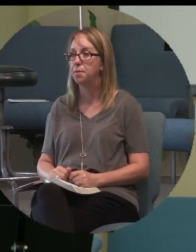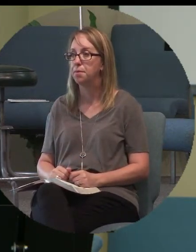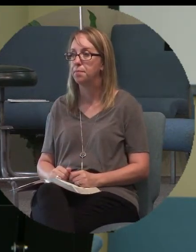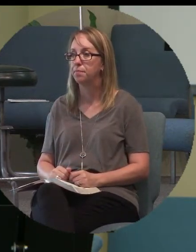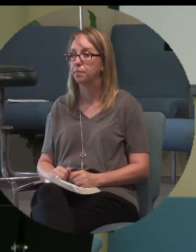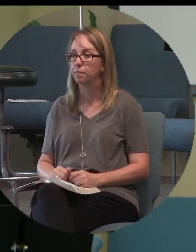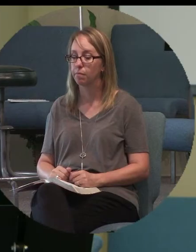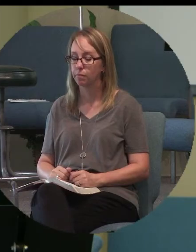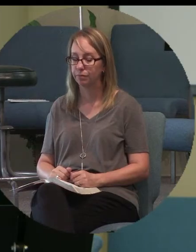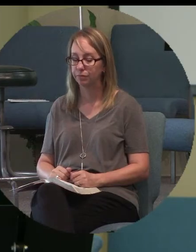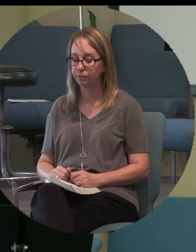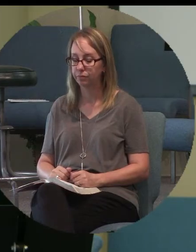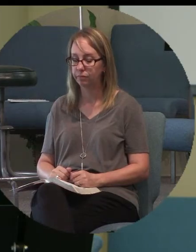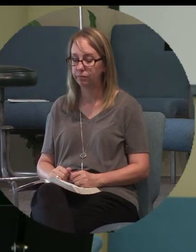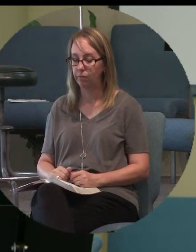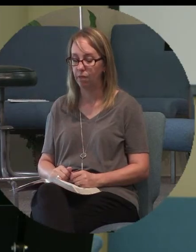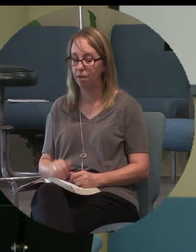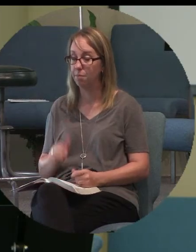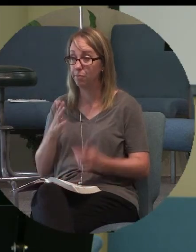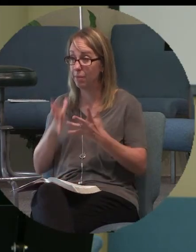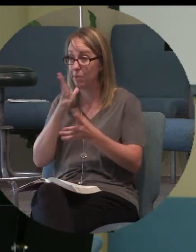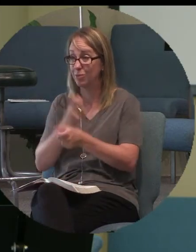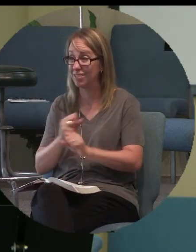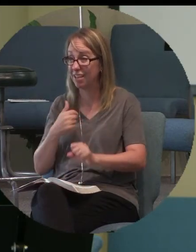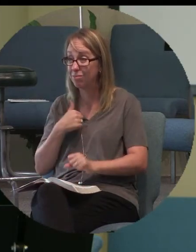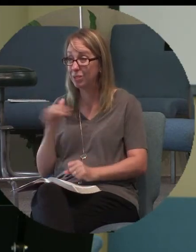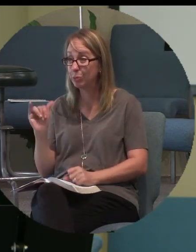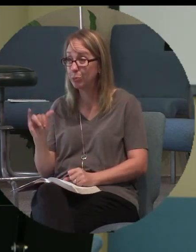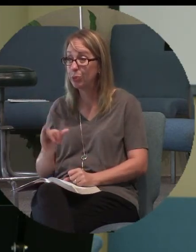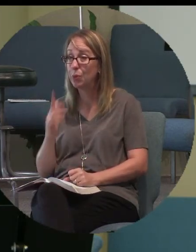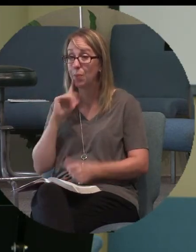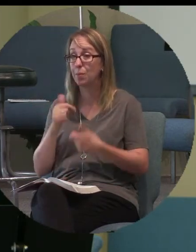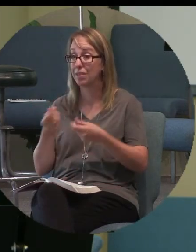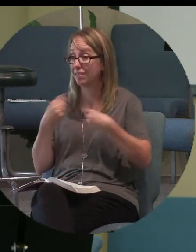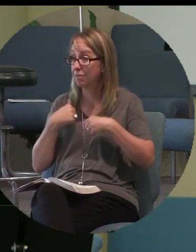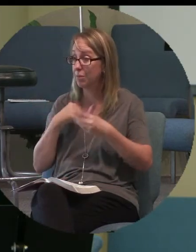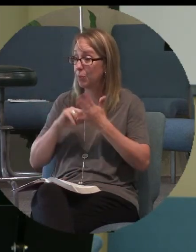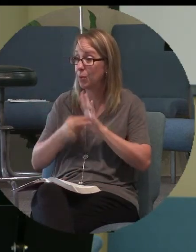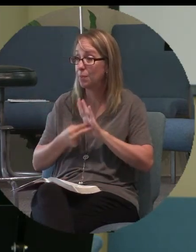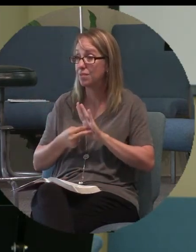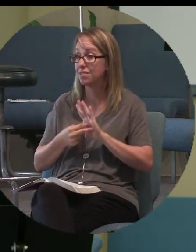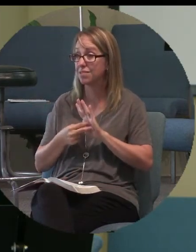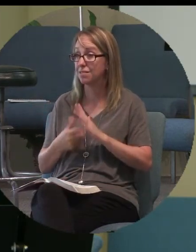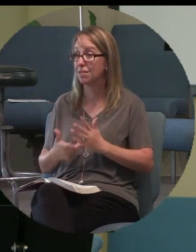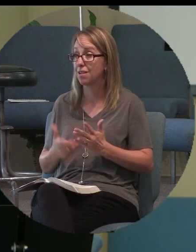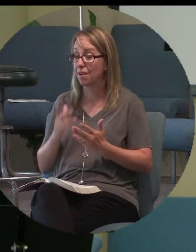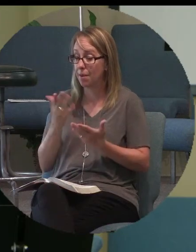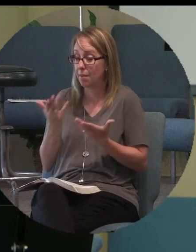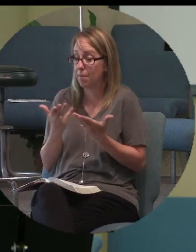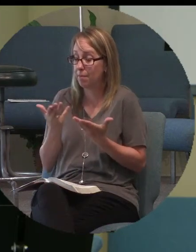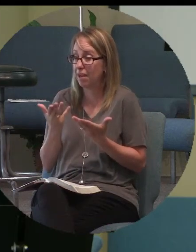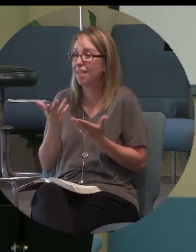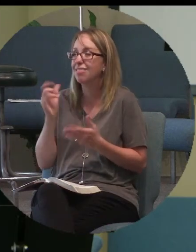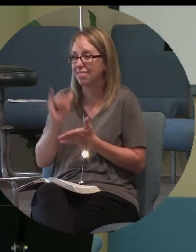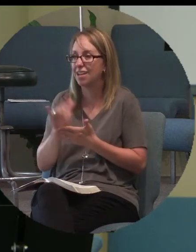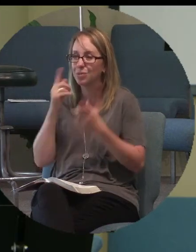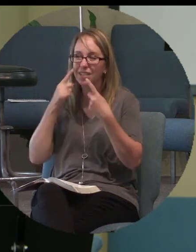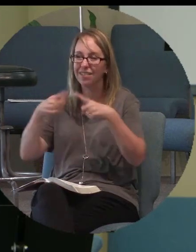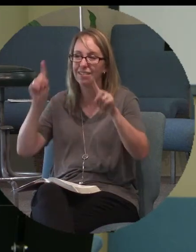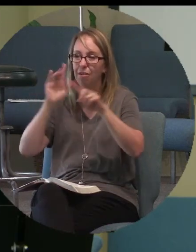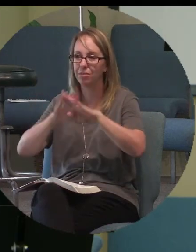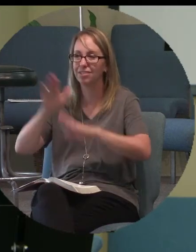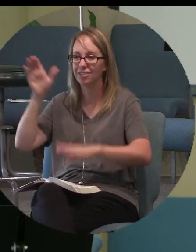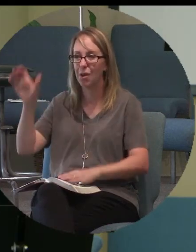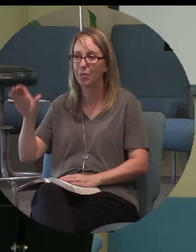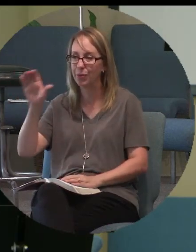maybe he'll he'll save me too. Maybe he'll give me purpose. Maybe he'll give me meaning. That's what he accomplished on the cross